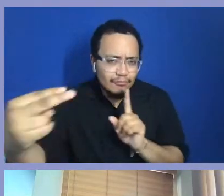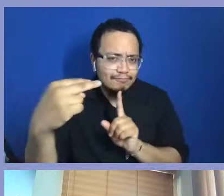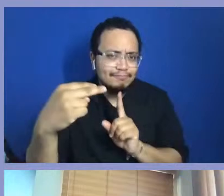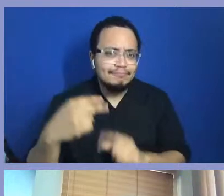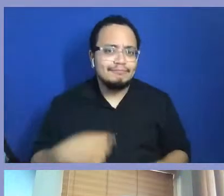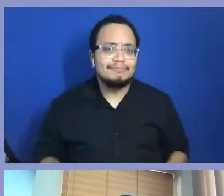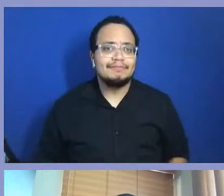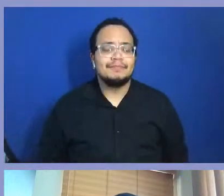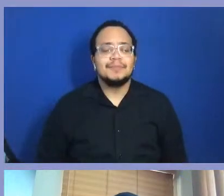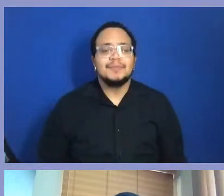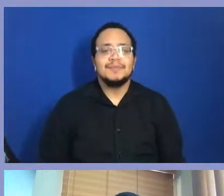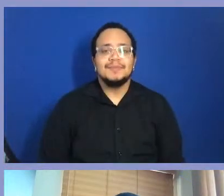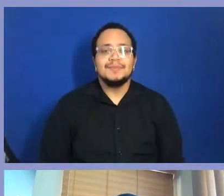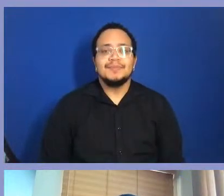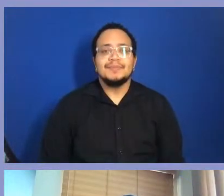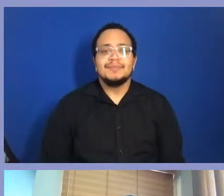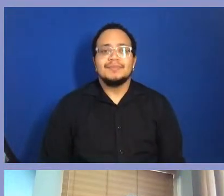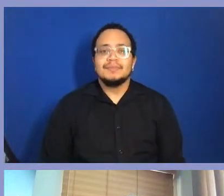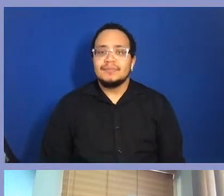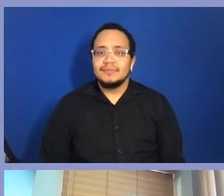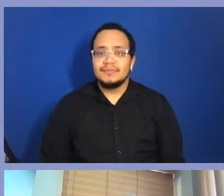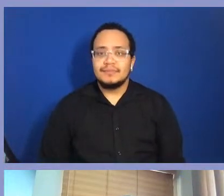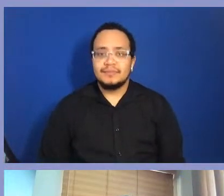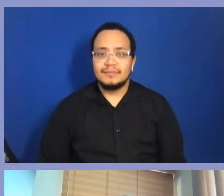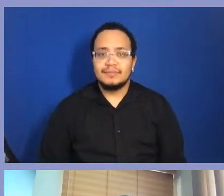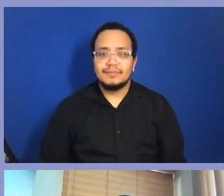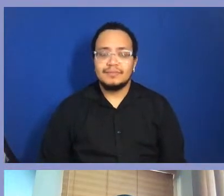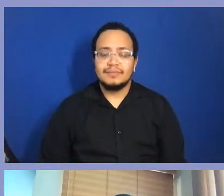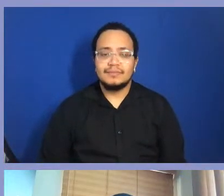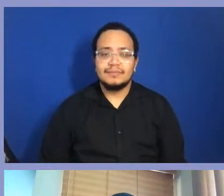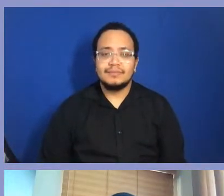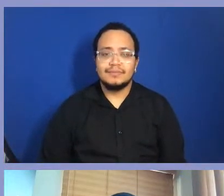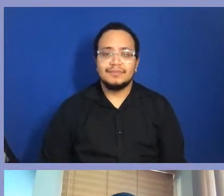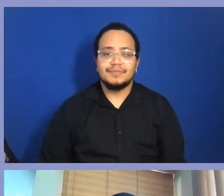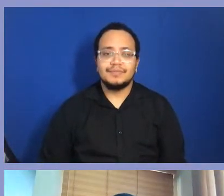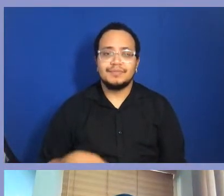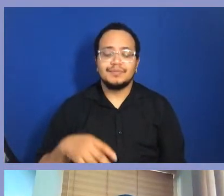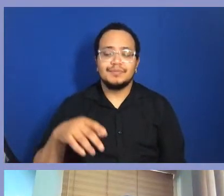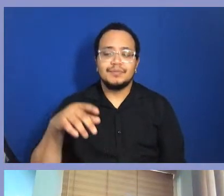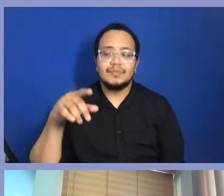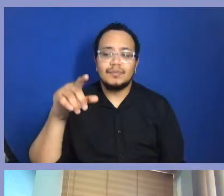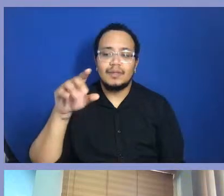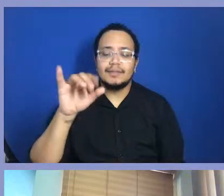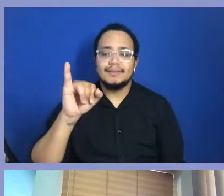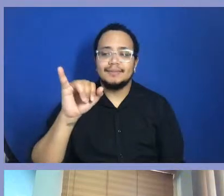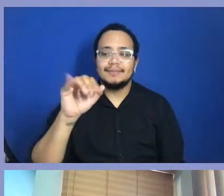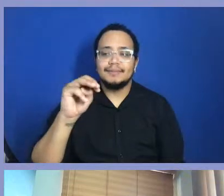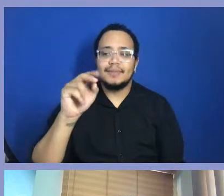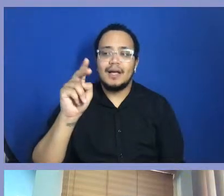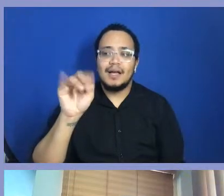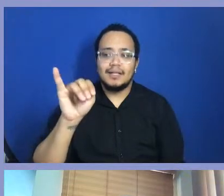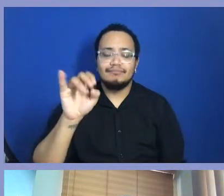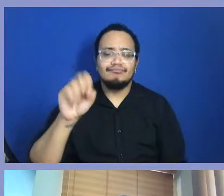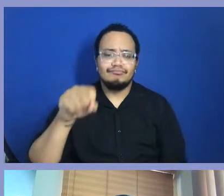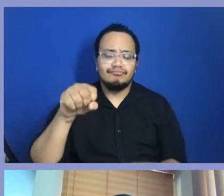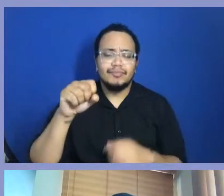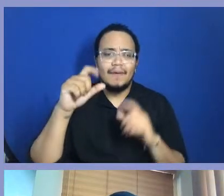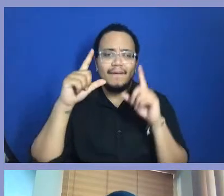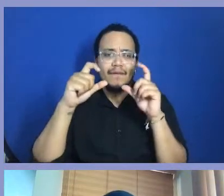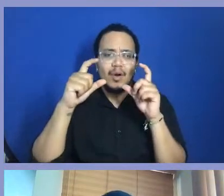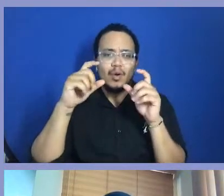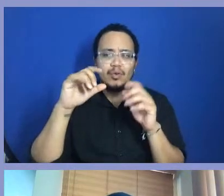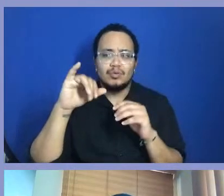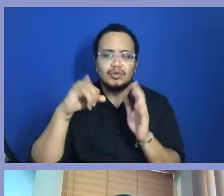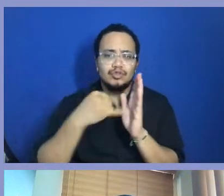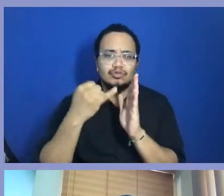Yeah. Yeah. I think, I think just, you know, the aspect of photojournalism is like, you know, is going to